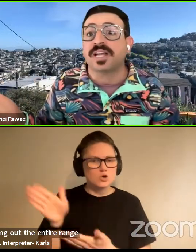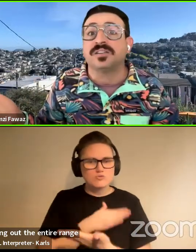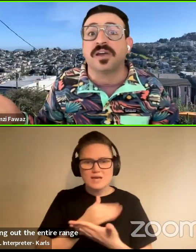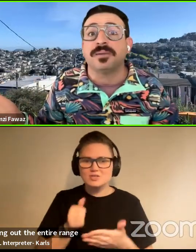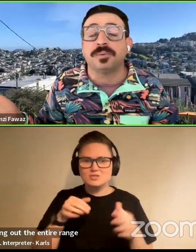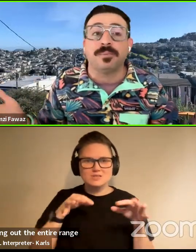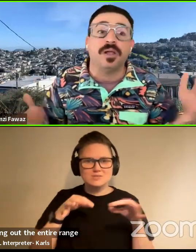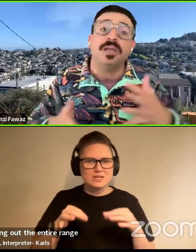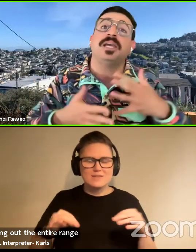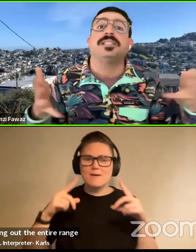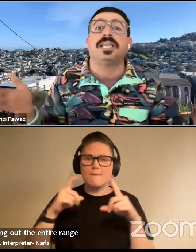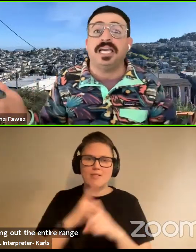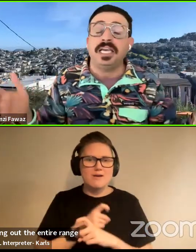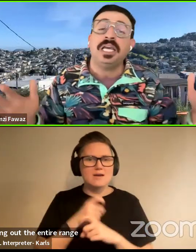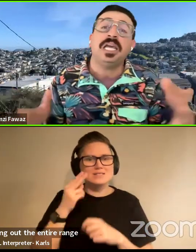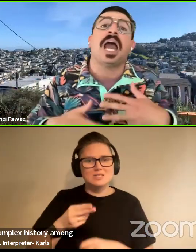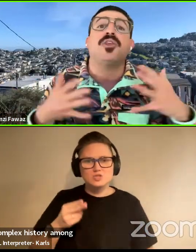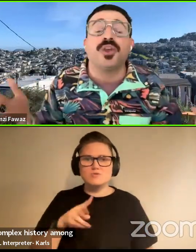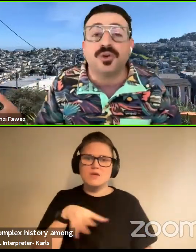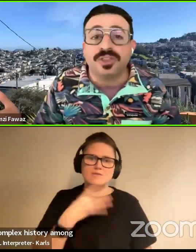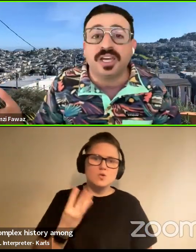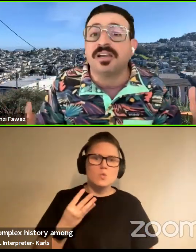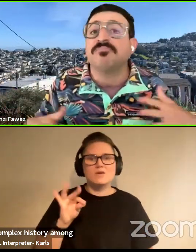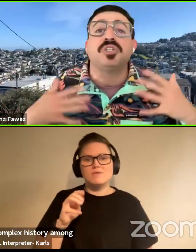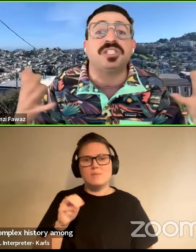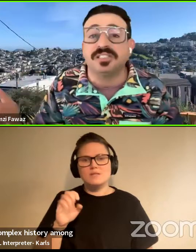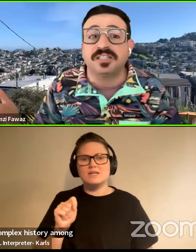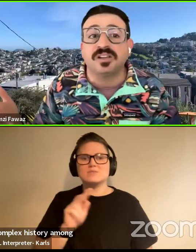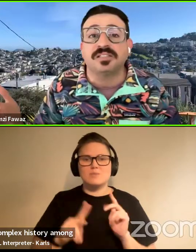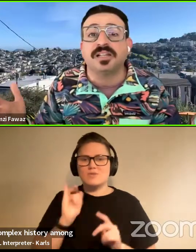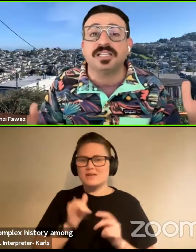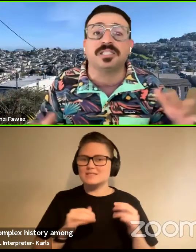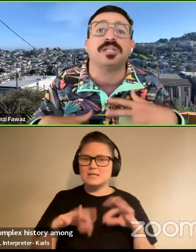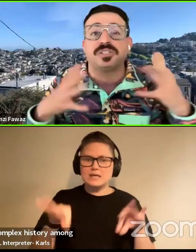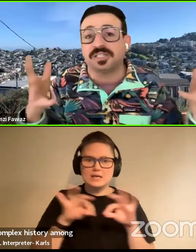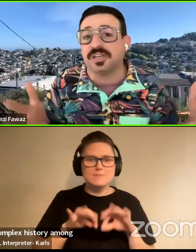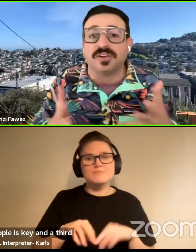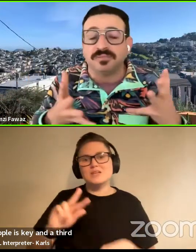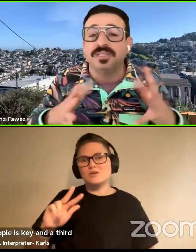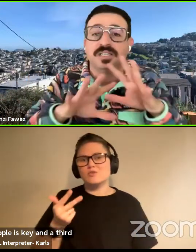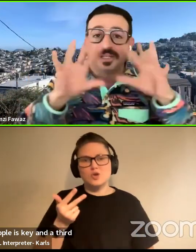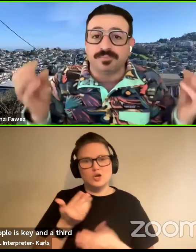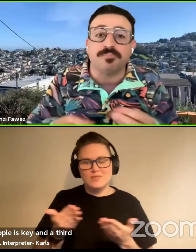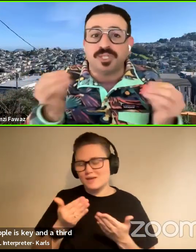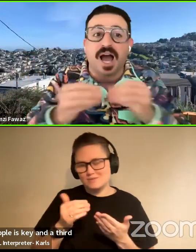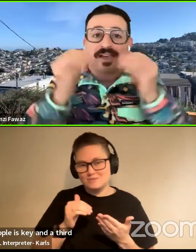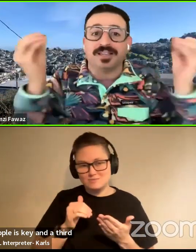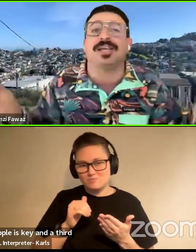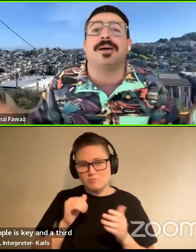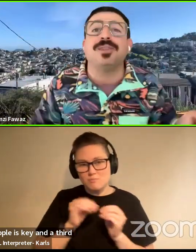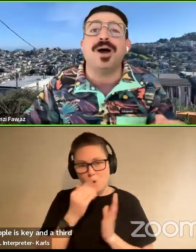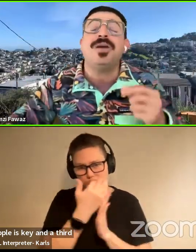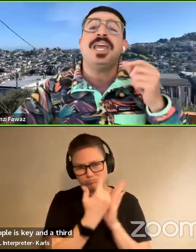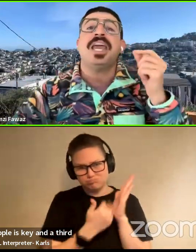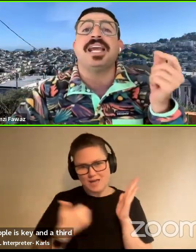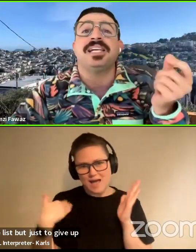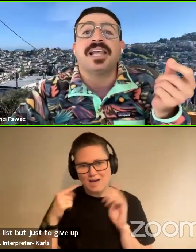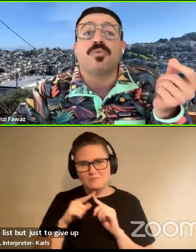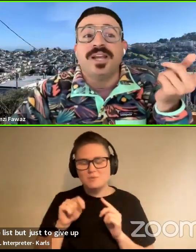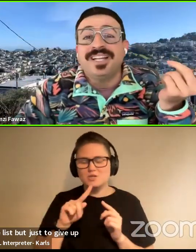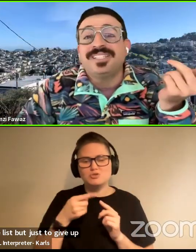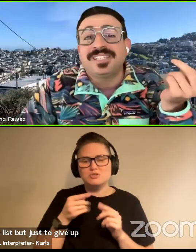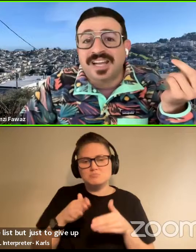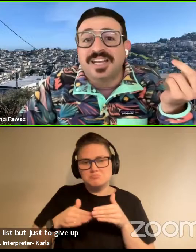among queer trans and feminist people is key. And a third thing, which doesn't exhaust the list, but just to give up, tie this up with a bow,